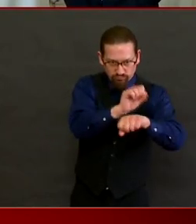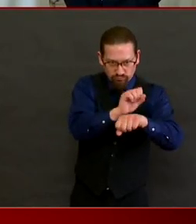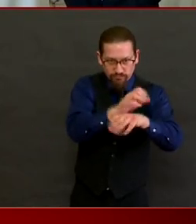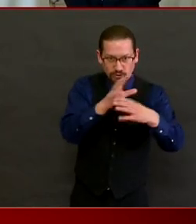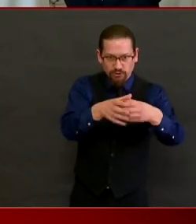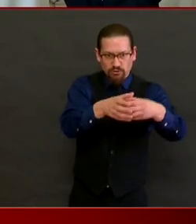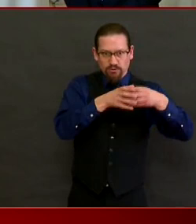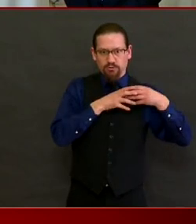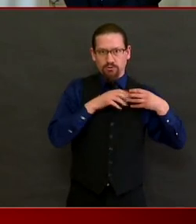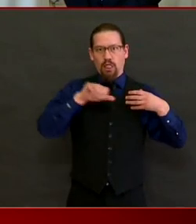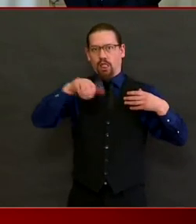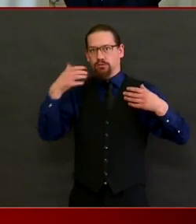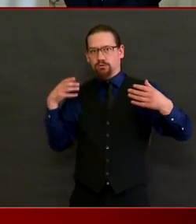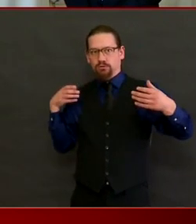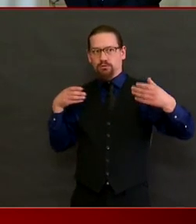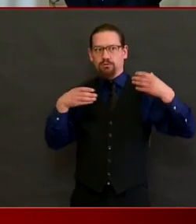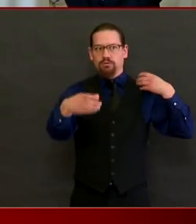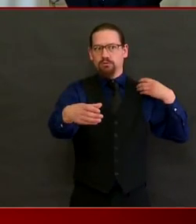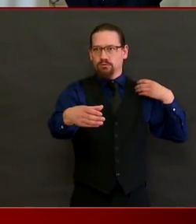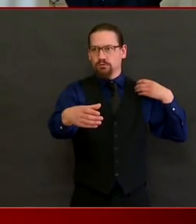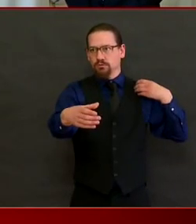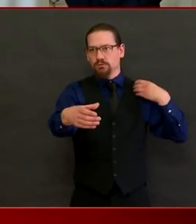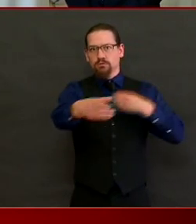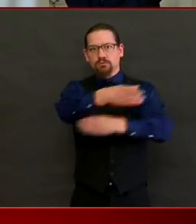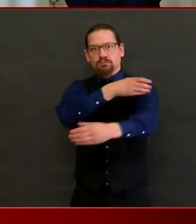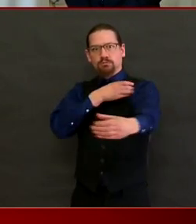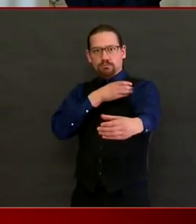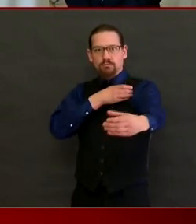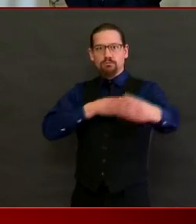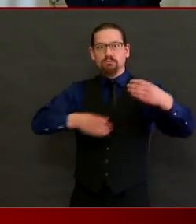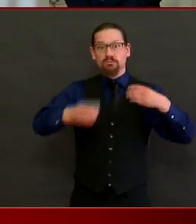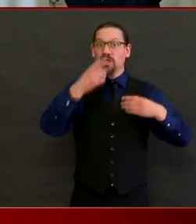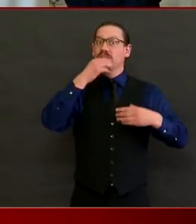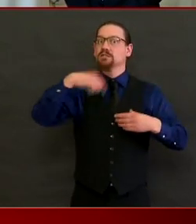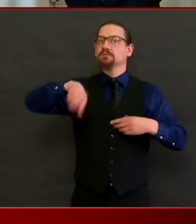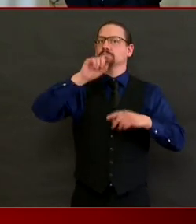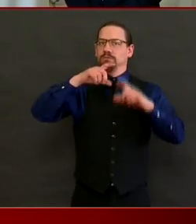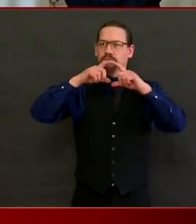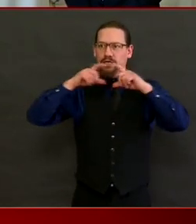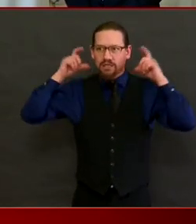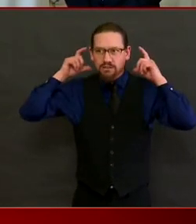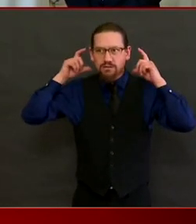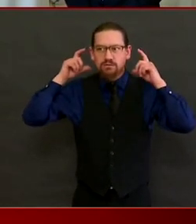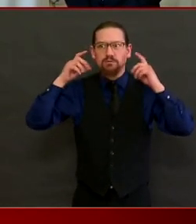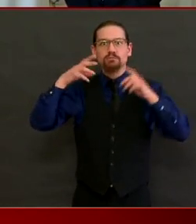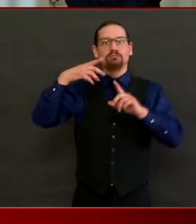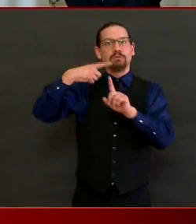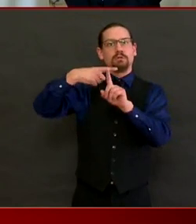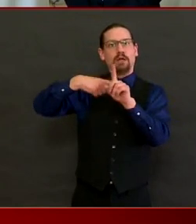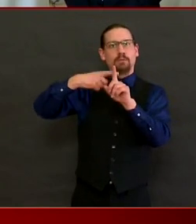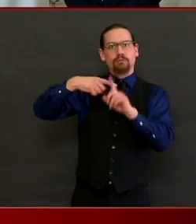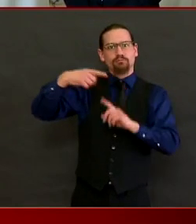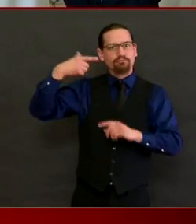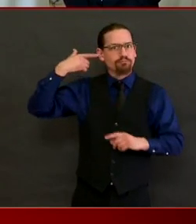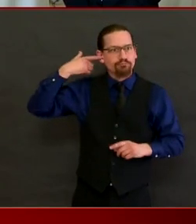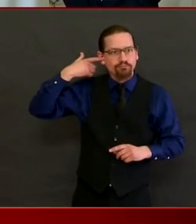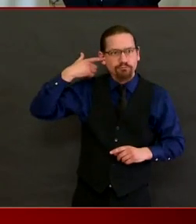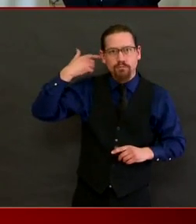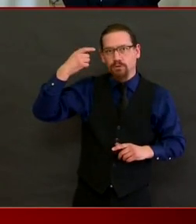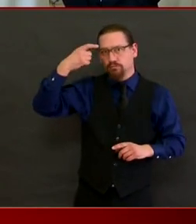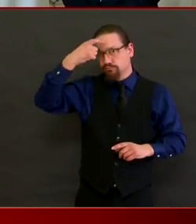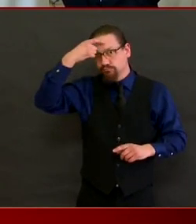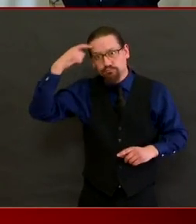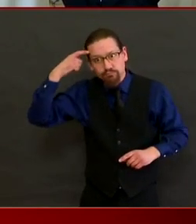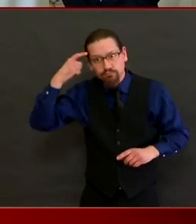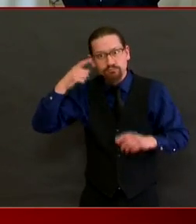Continued wearing of masks. You can imagine temperature checking before you go into any place, any public place